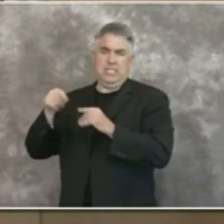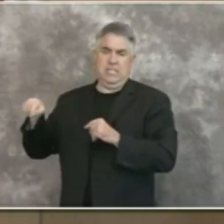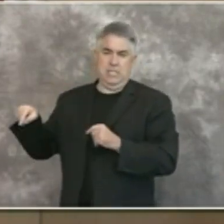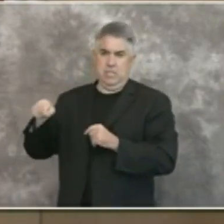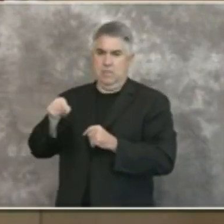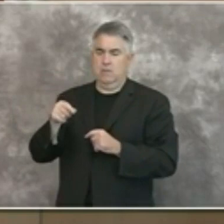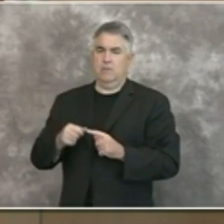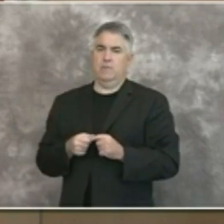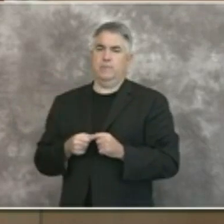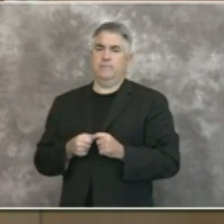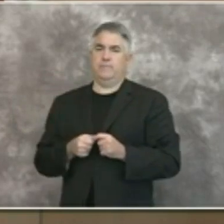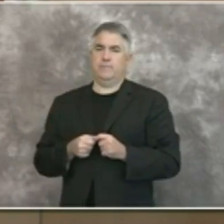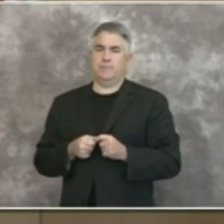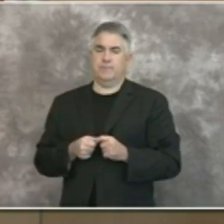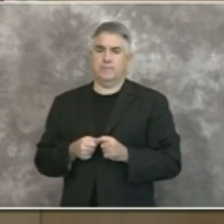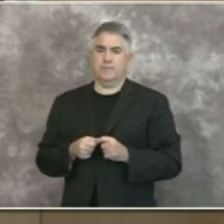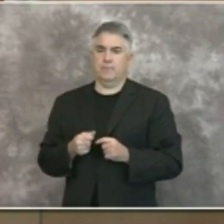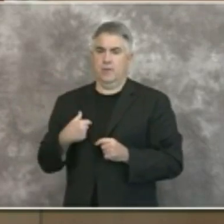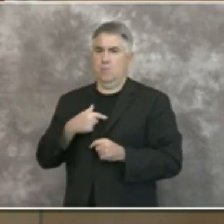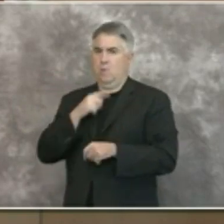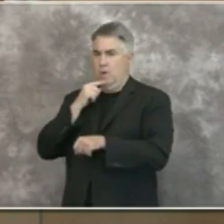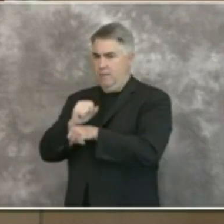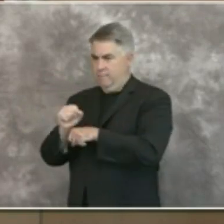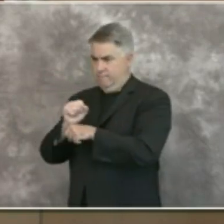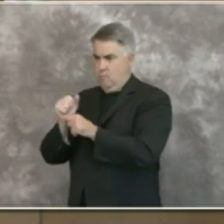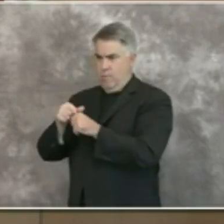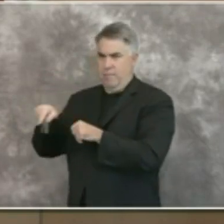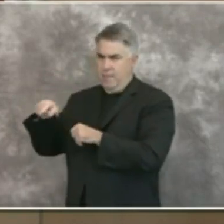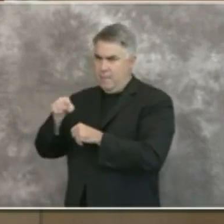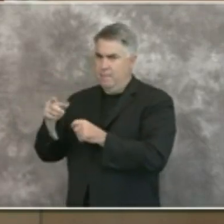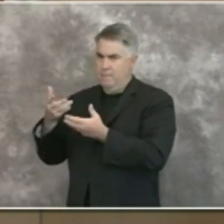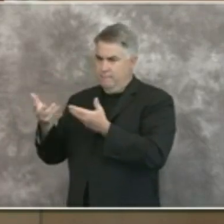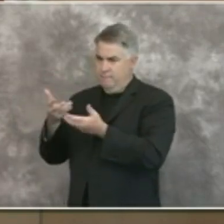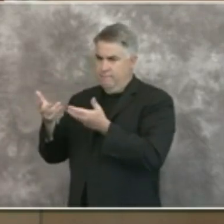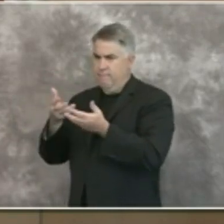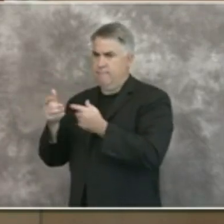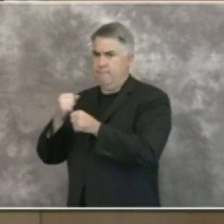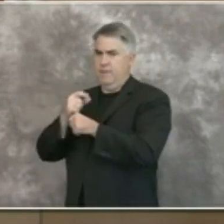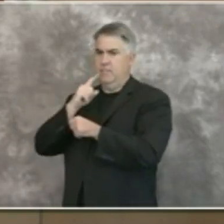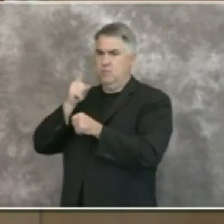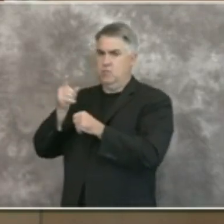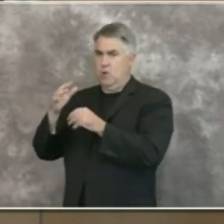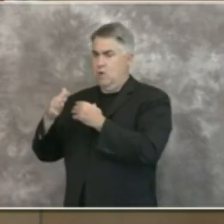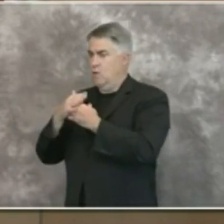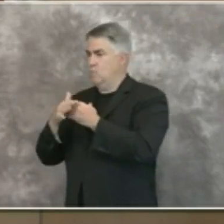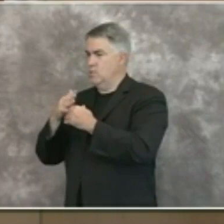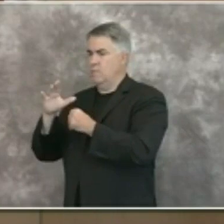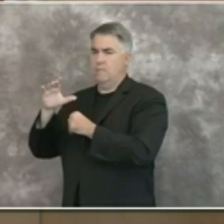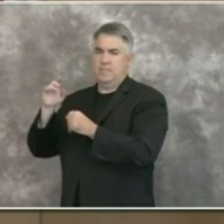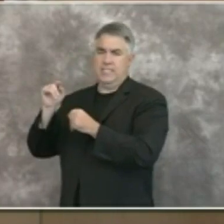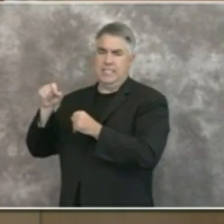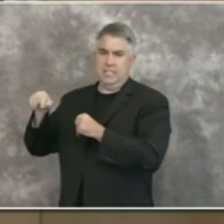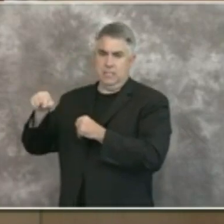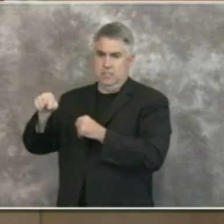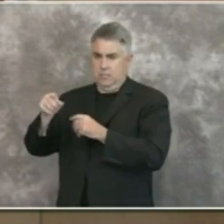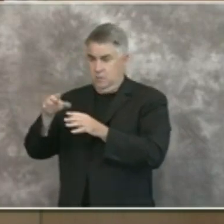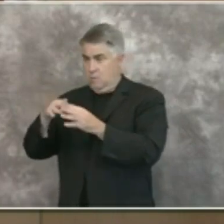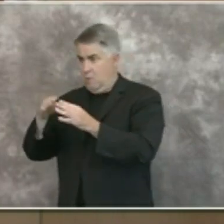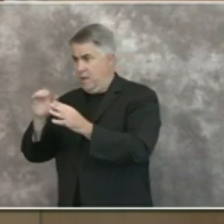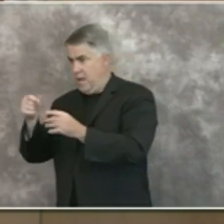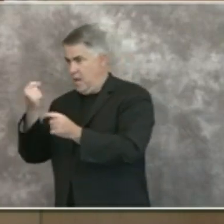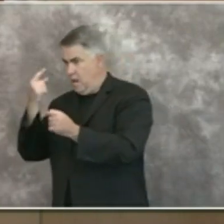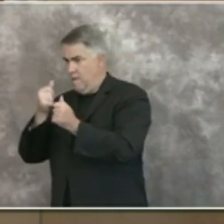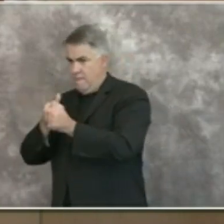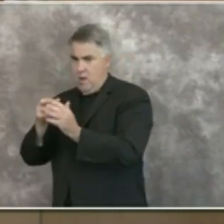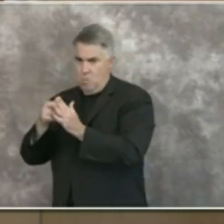so we are working collaboratively uh with the coastal cities and to open up and it's based on